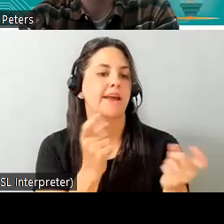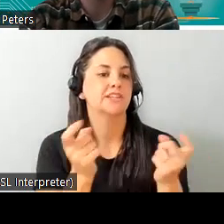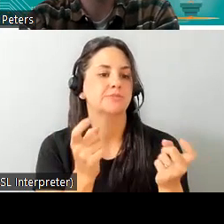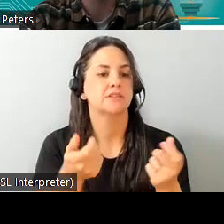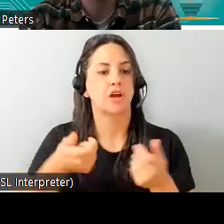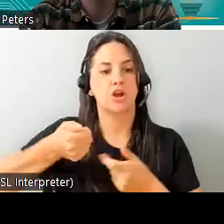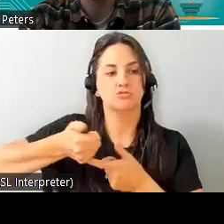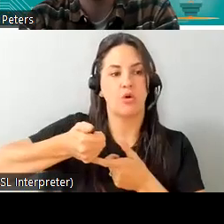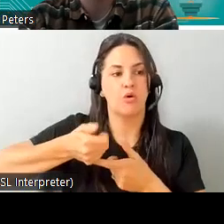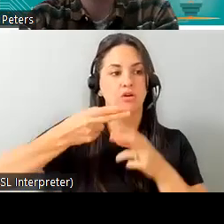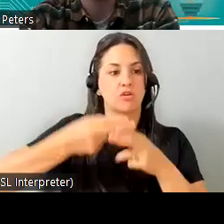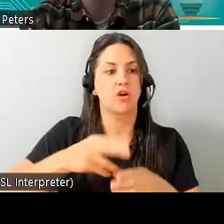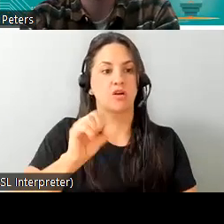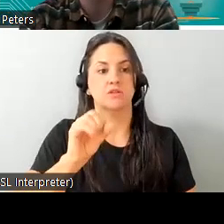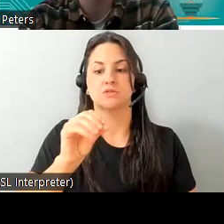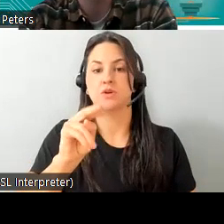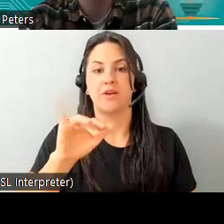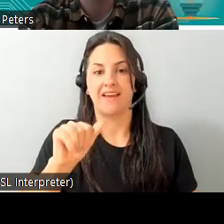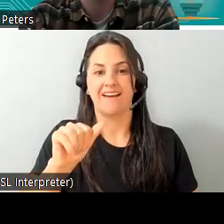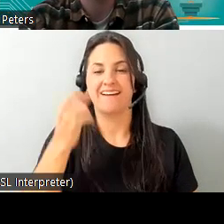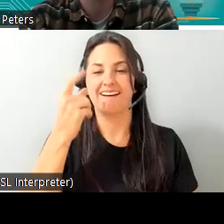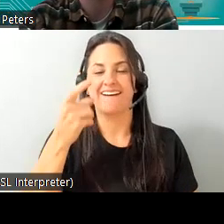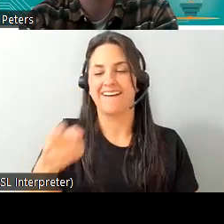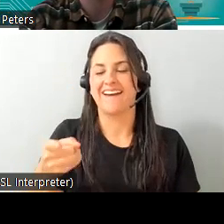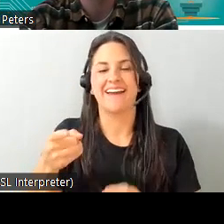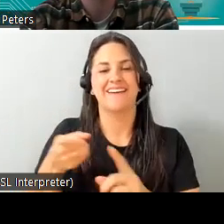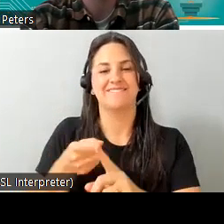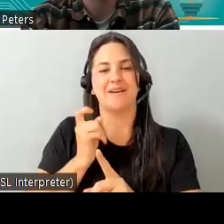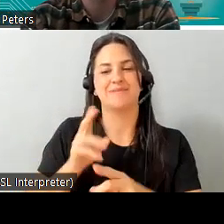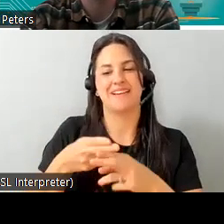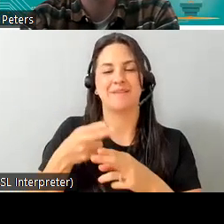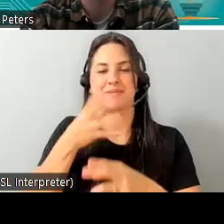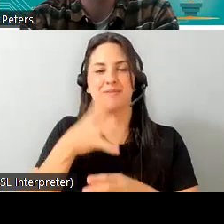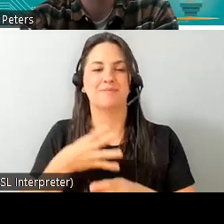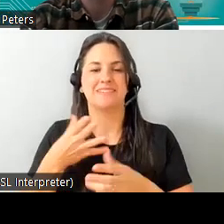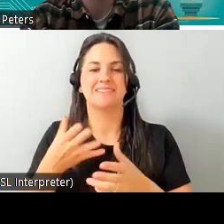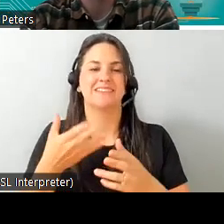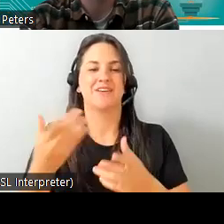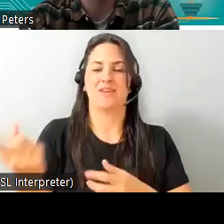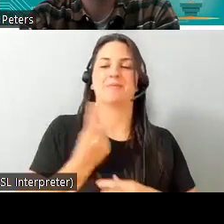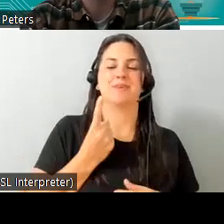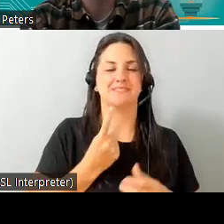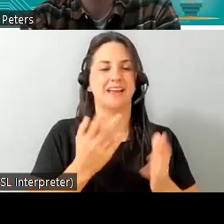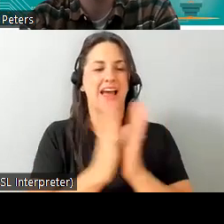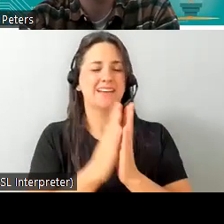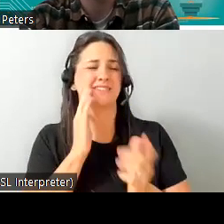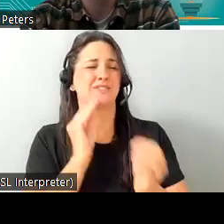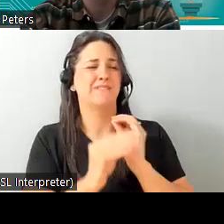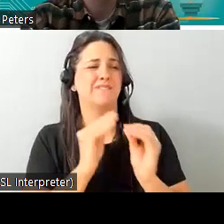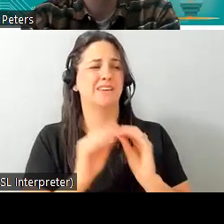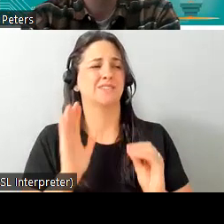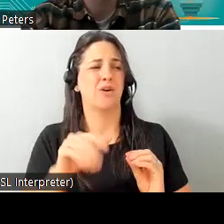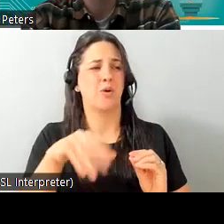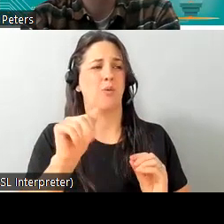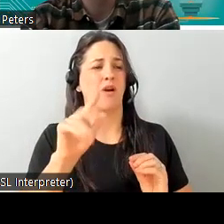it's actually called sonia after our client who came to us with this request to fix your old quartet controller primarily it's designed for